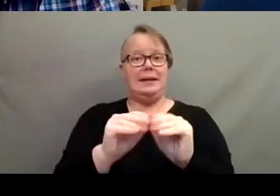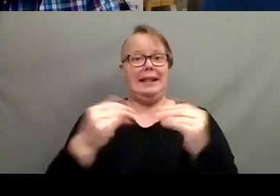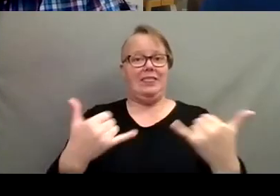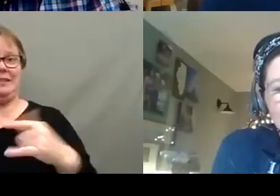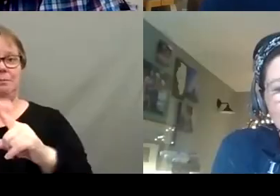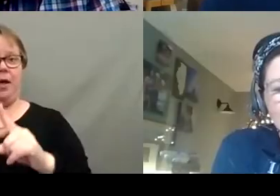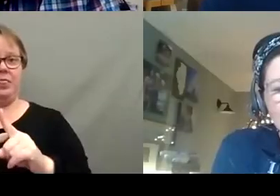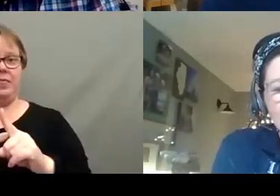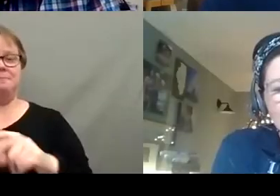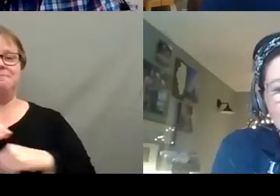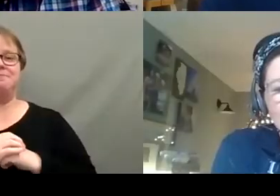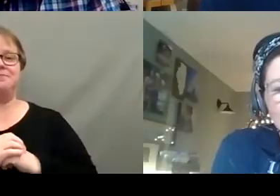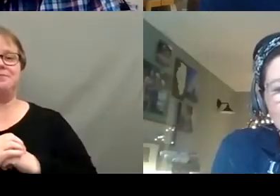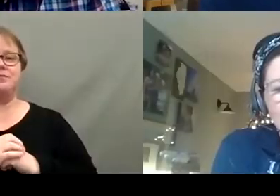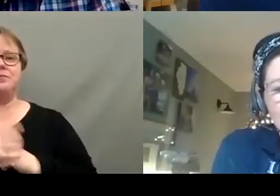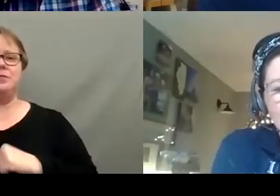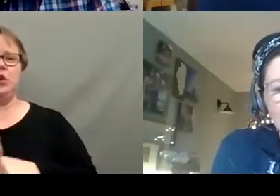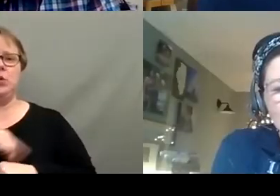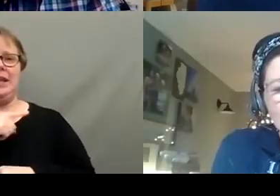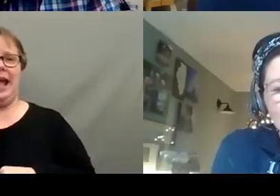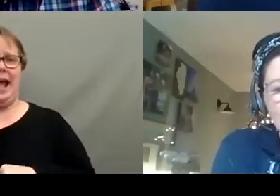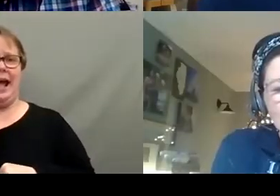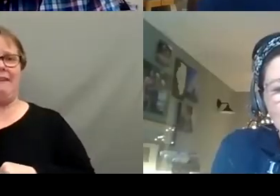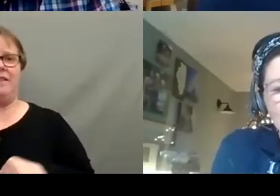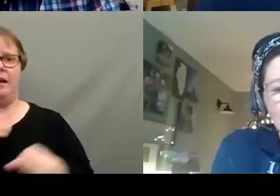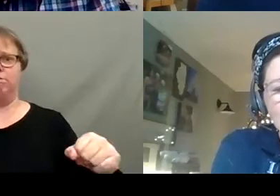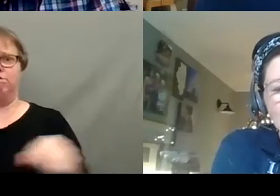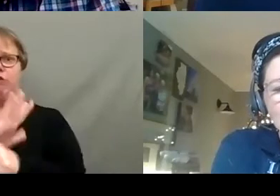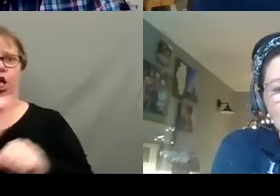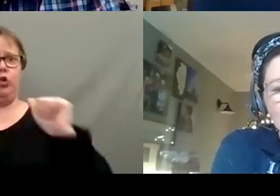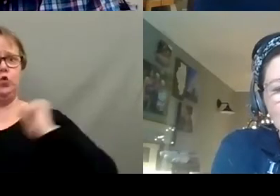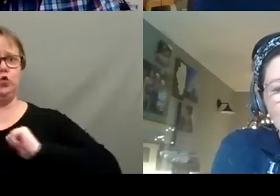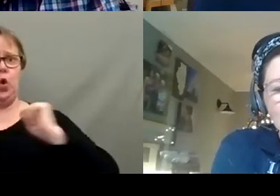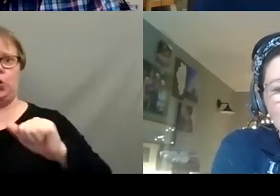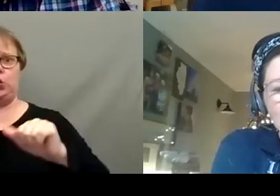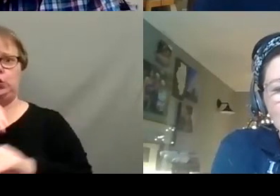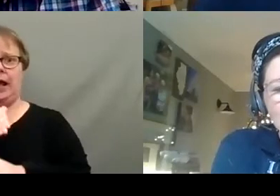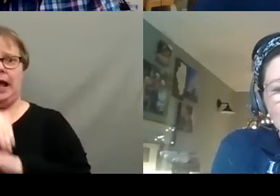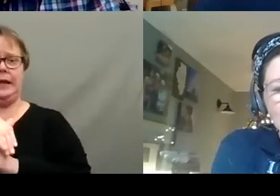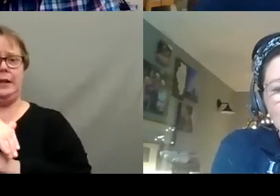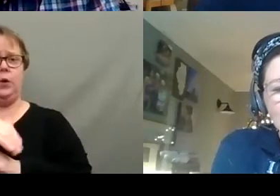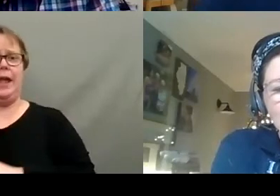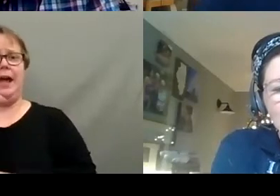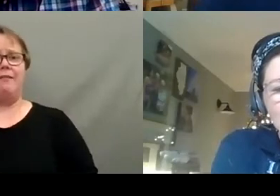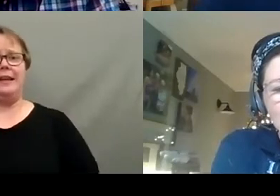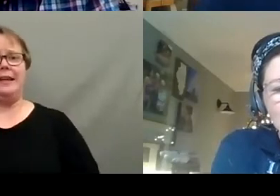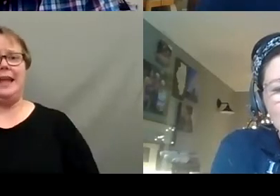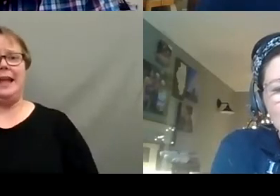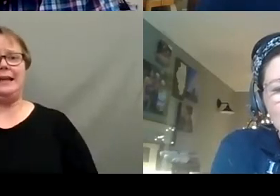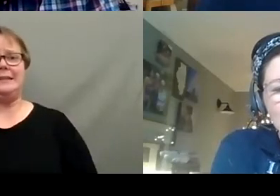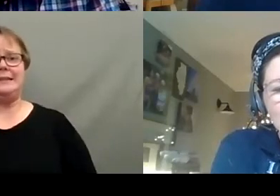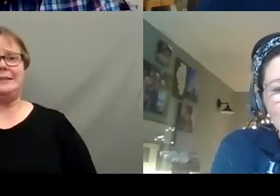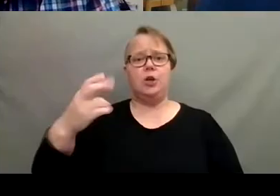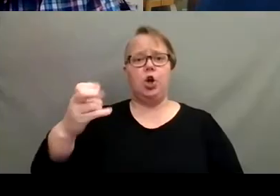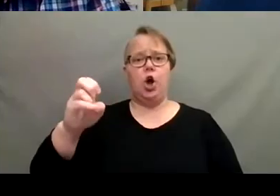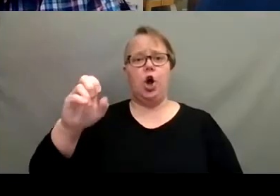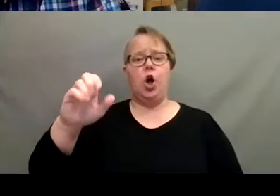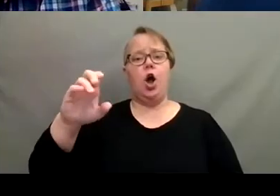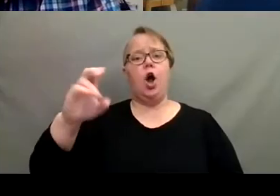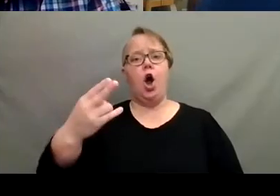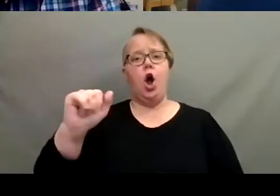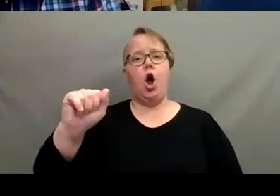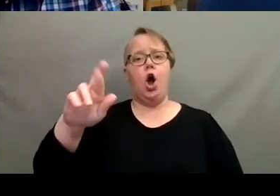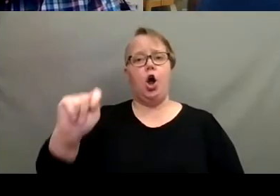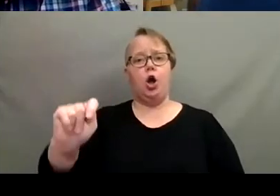we have quite a full show for you tonight. We have Candice Hart. Candice, she is the State